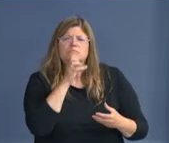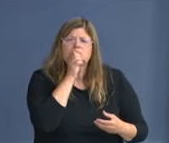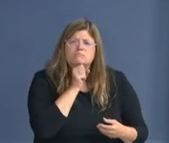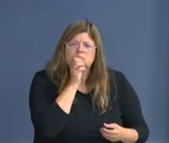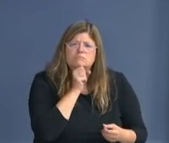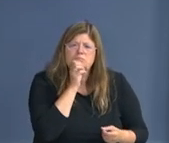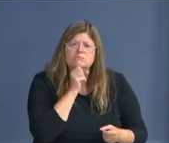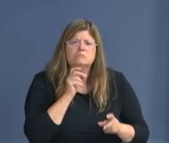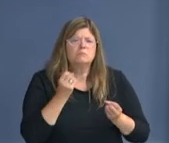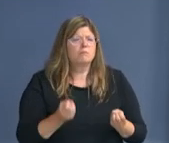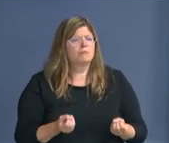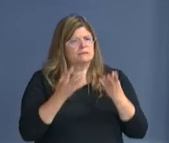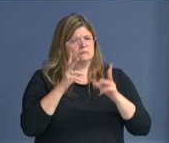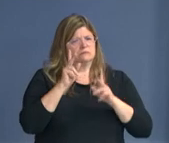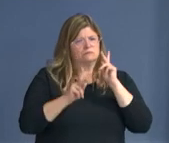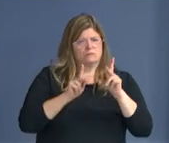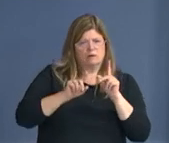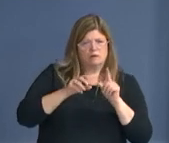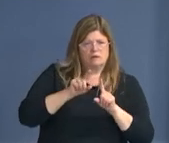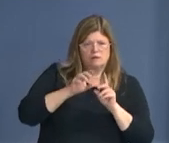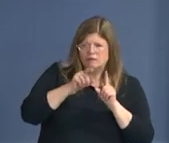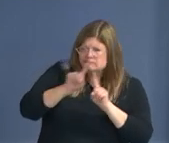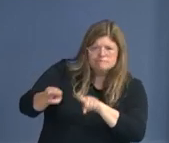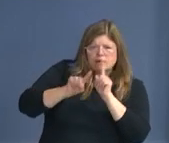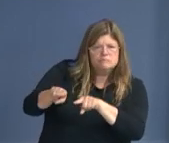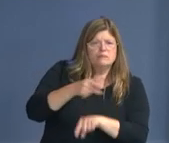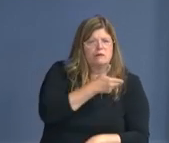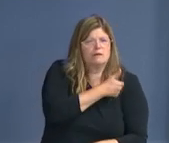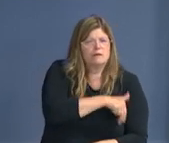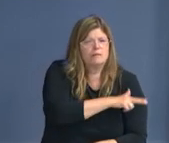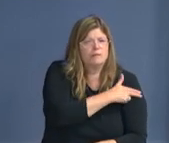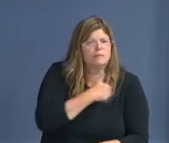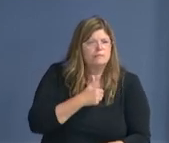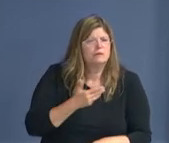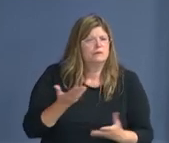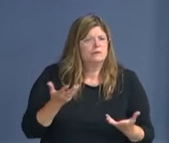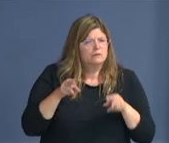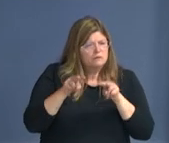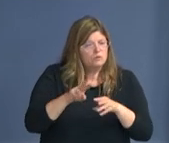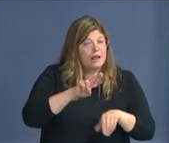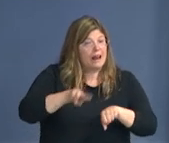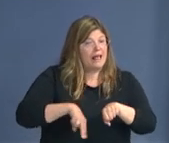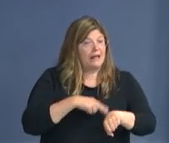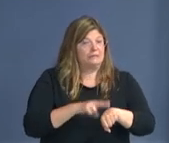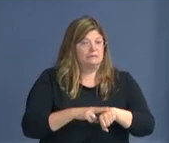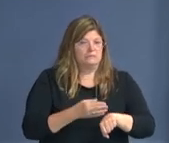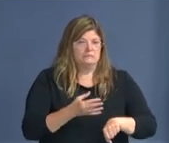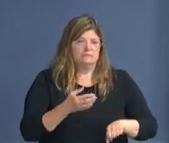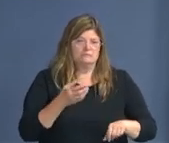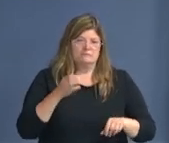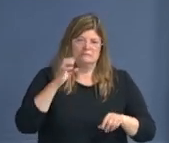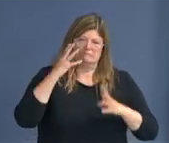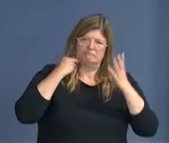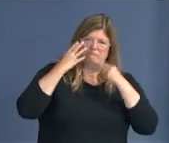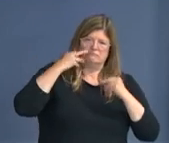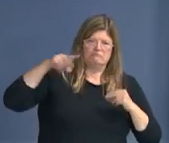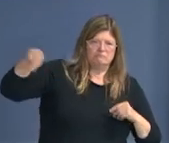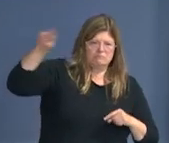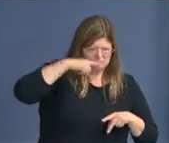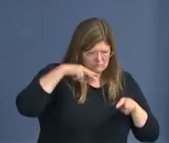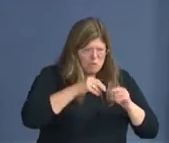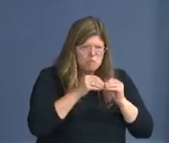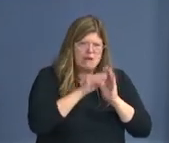we've heard national experts talking about recently, that they're seeing an uptick in the number of younger people who are being